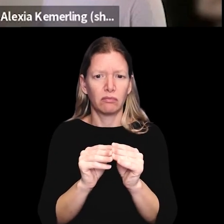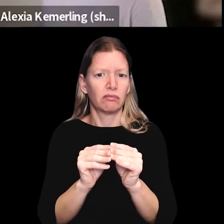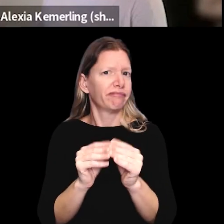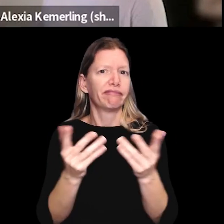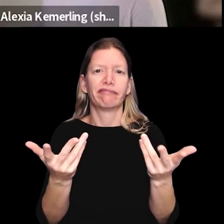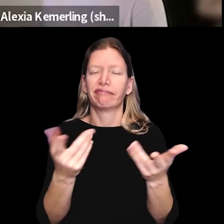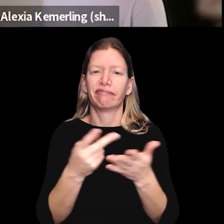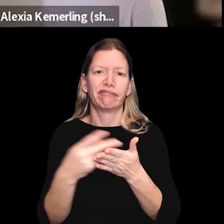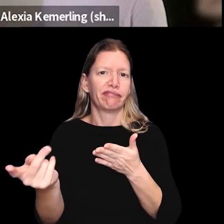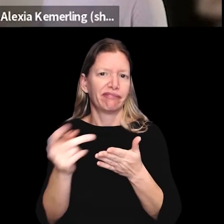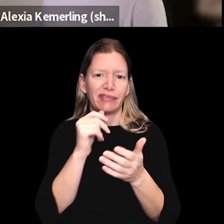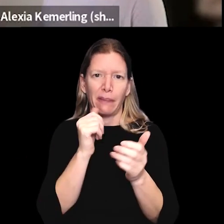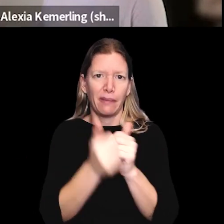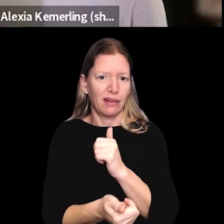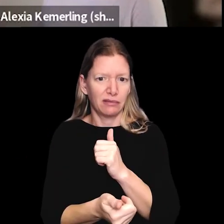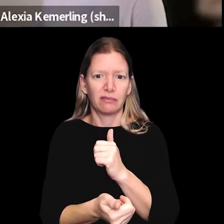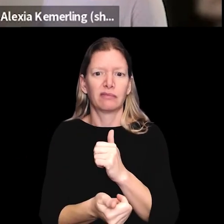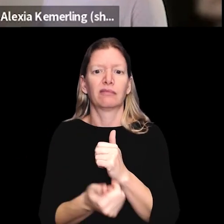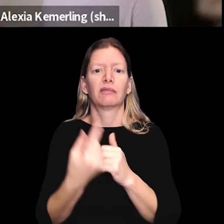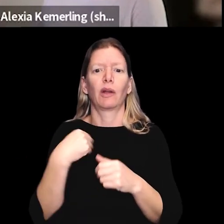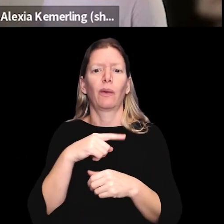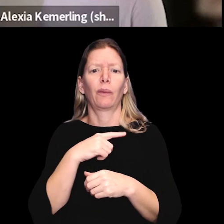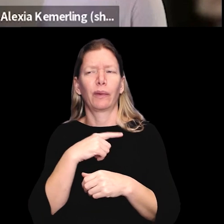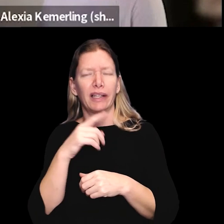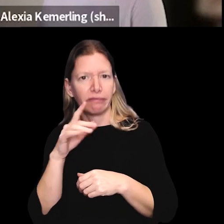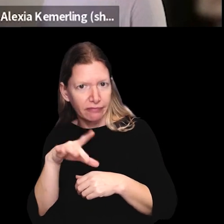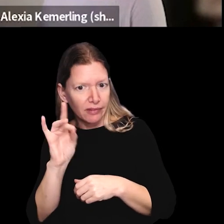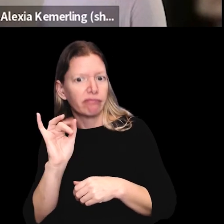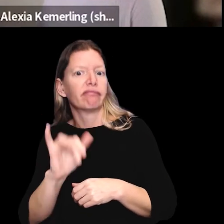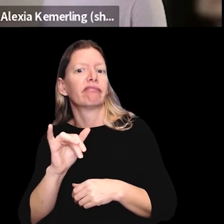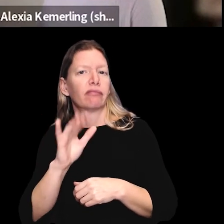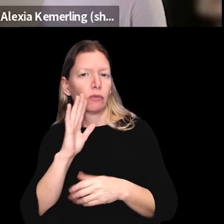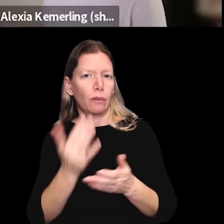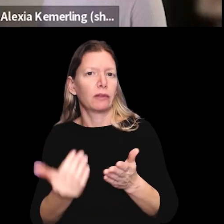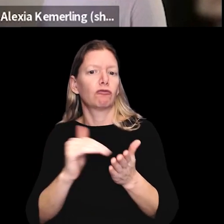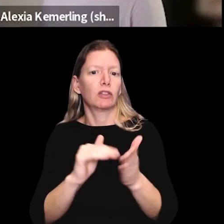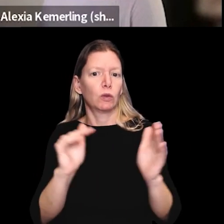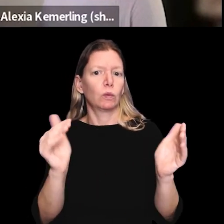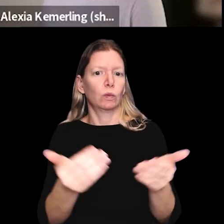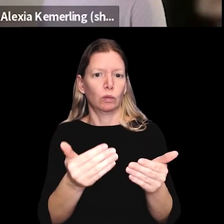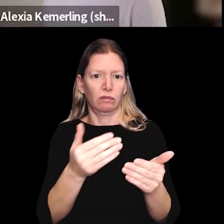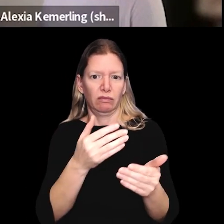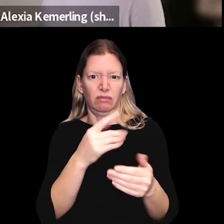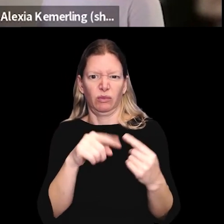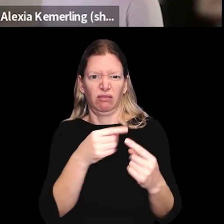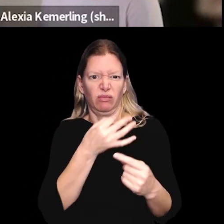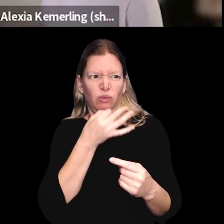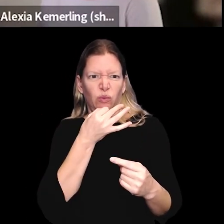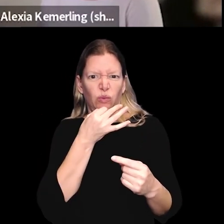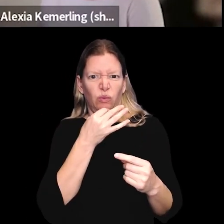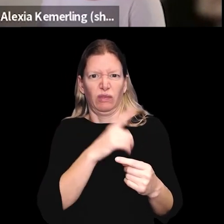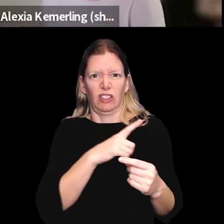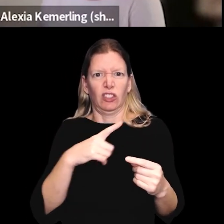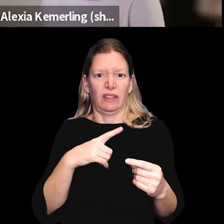session that didn't end up passing, but we're already hearing that it's going to be reintroduced as soon